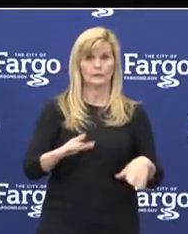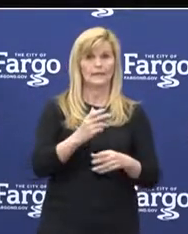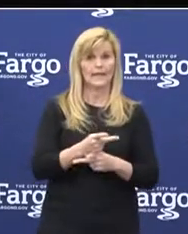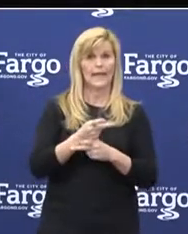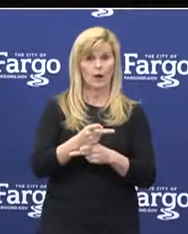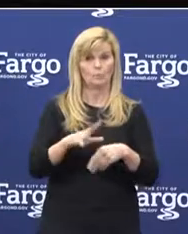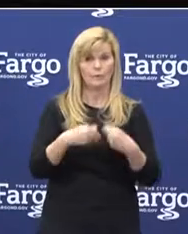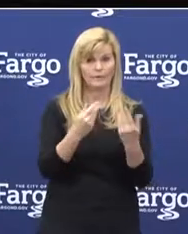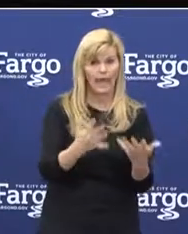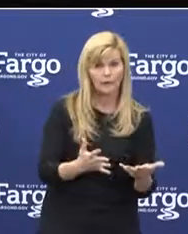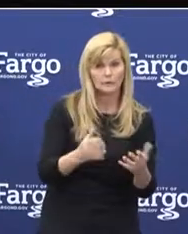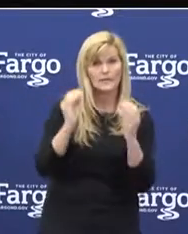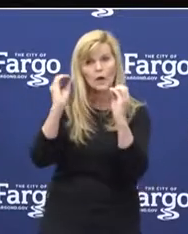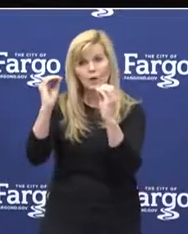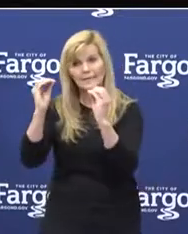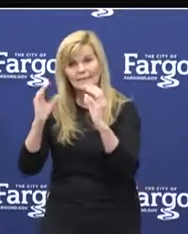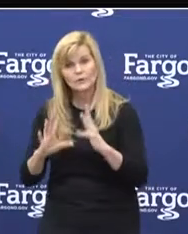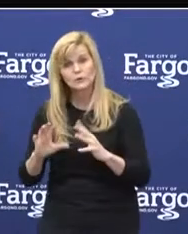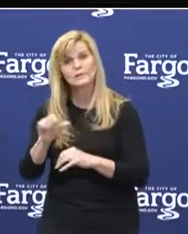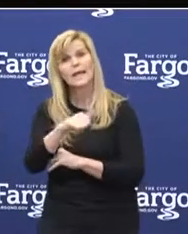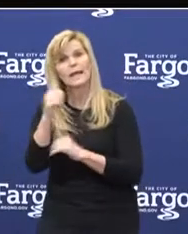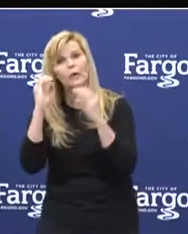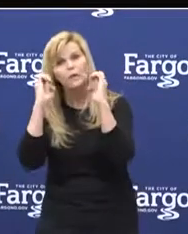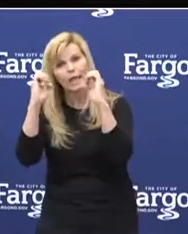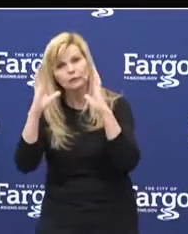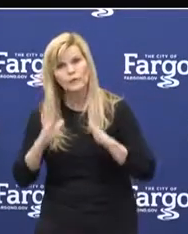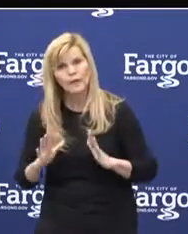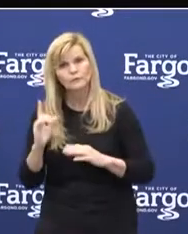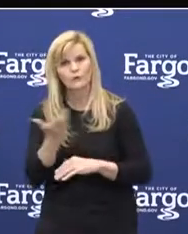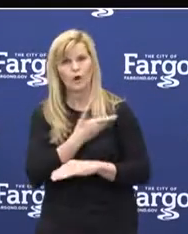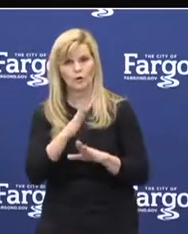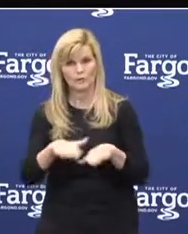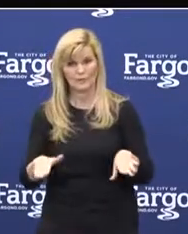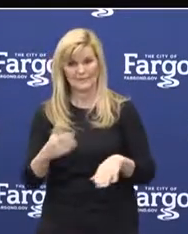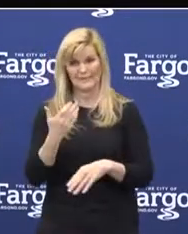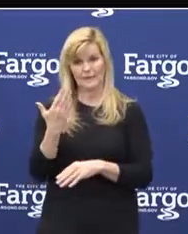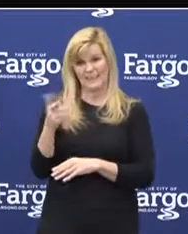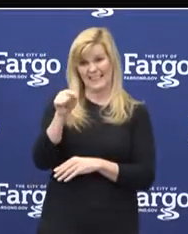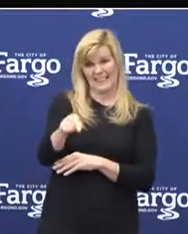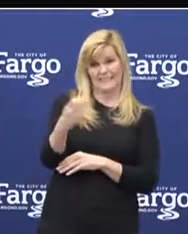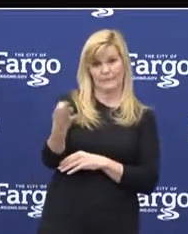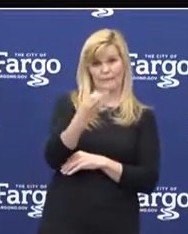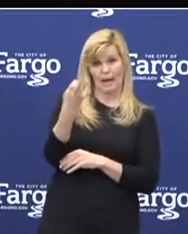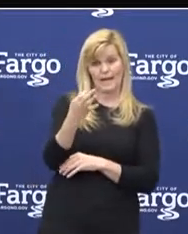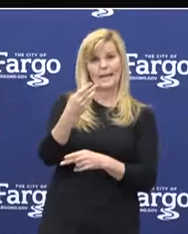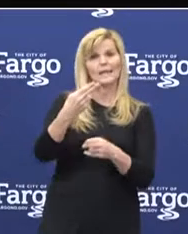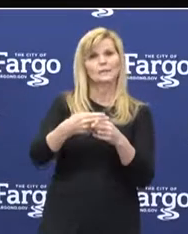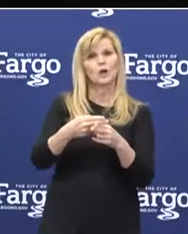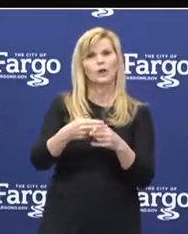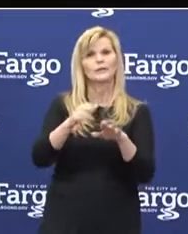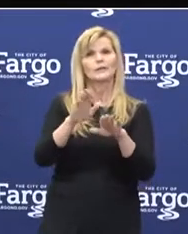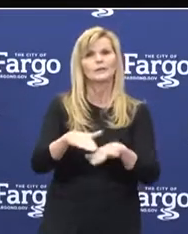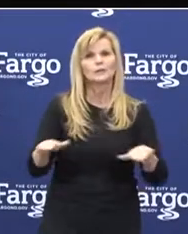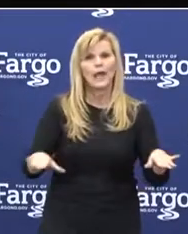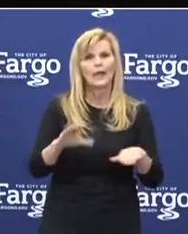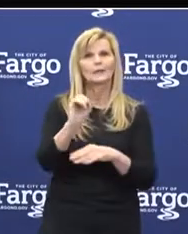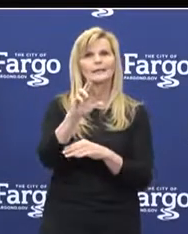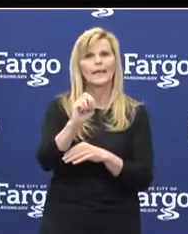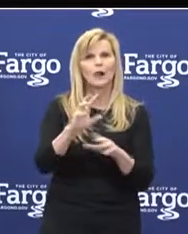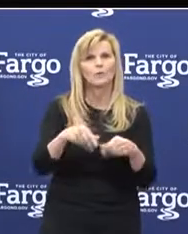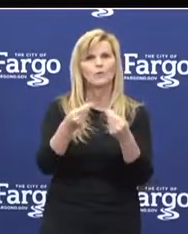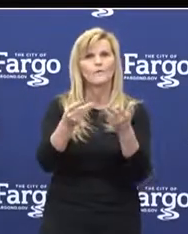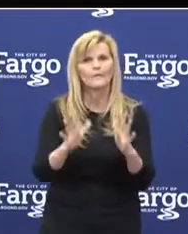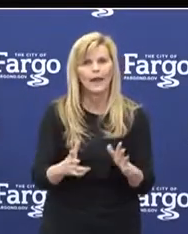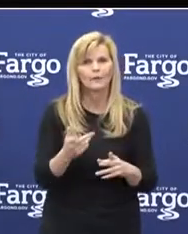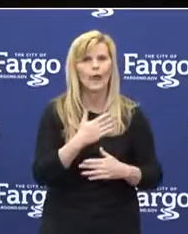our teachers and other educators of our young children. Friday is Child Care Provider Appreciation Day, so